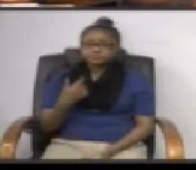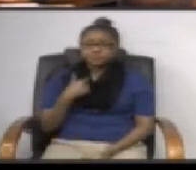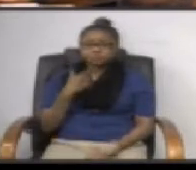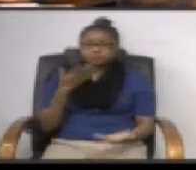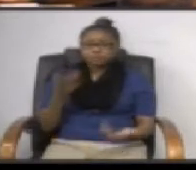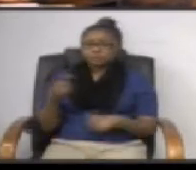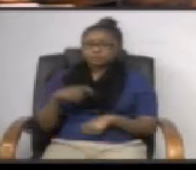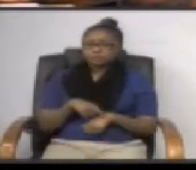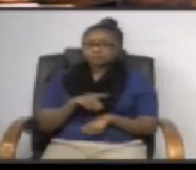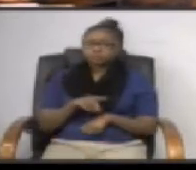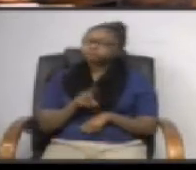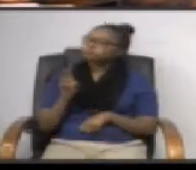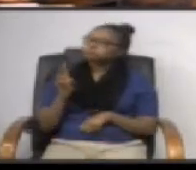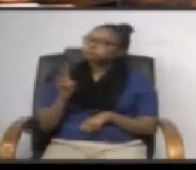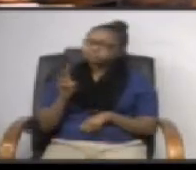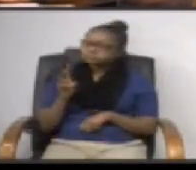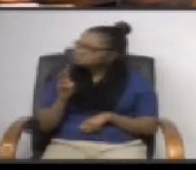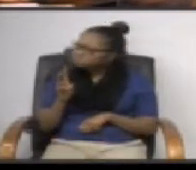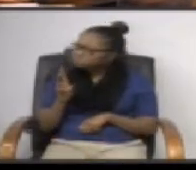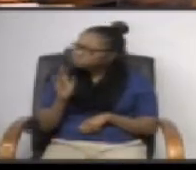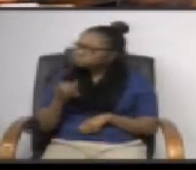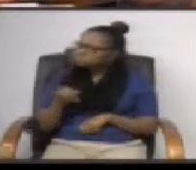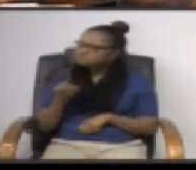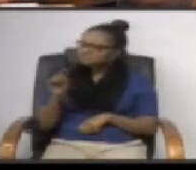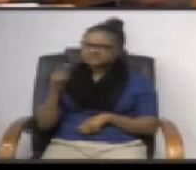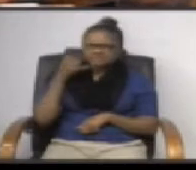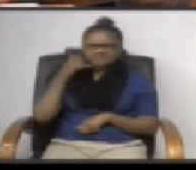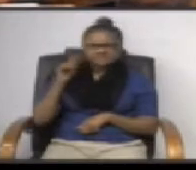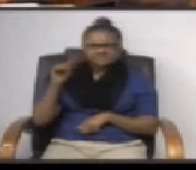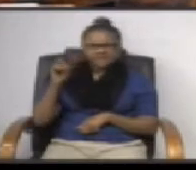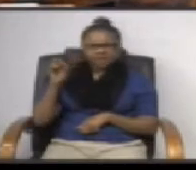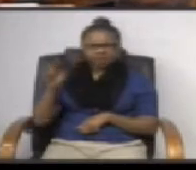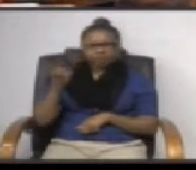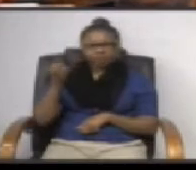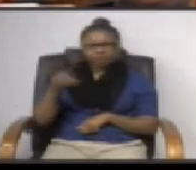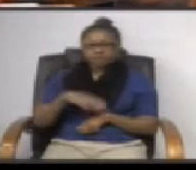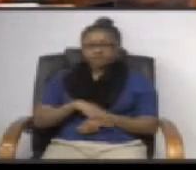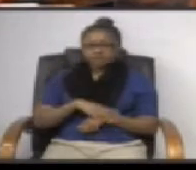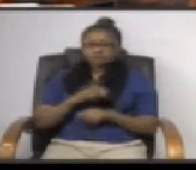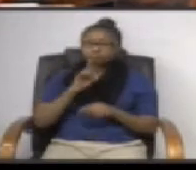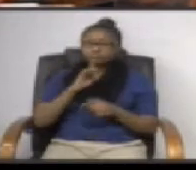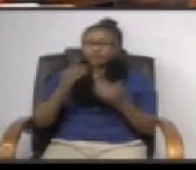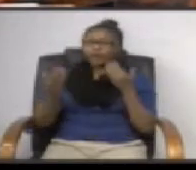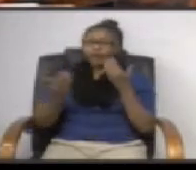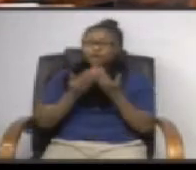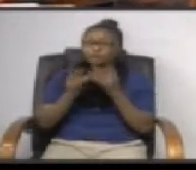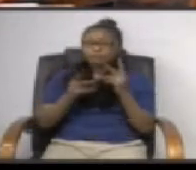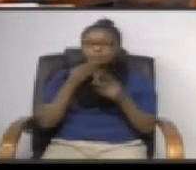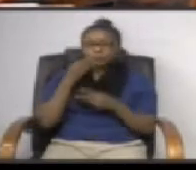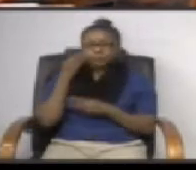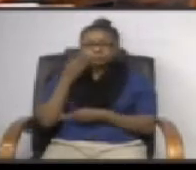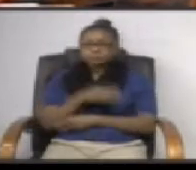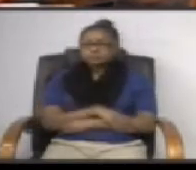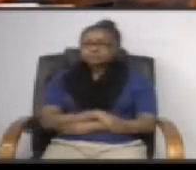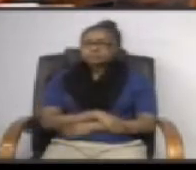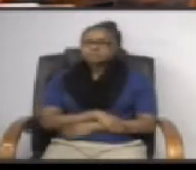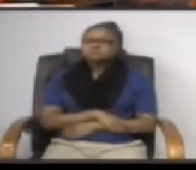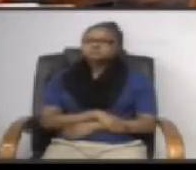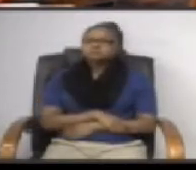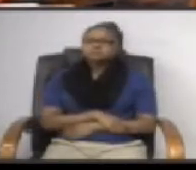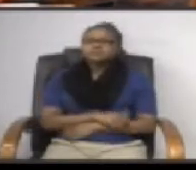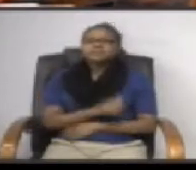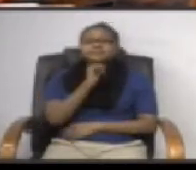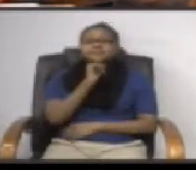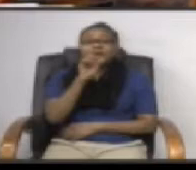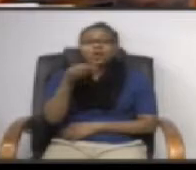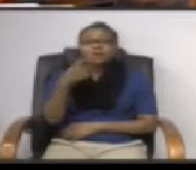over there one time and looked up and there's cell phone tower and i mean it's very close to people's homes it's